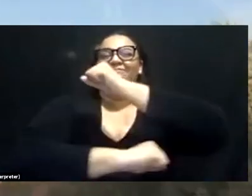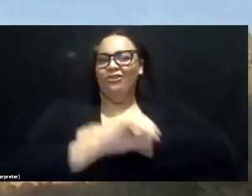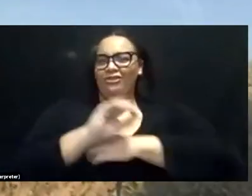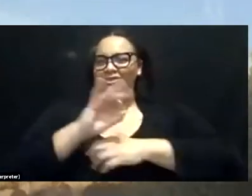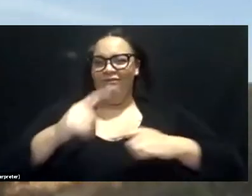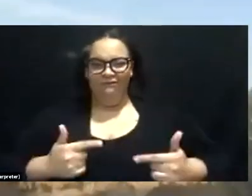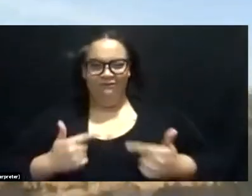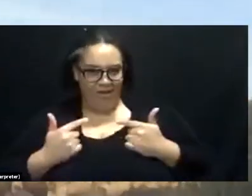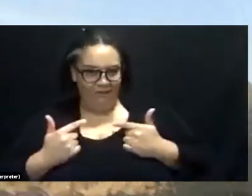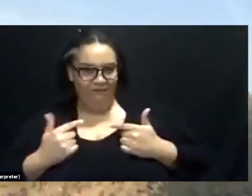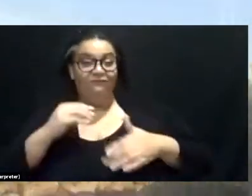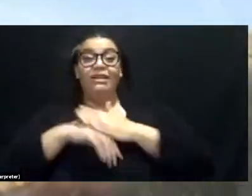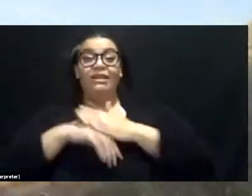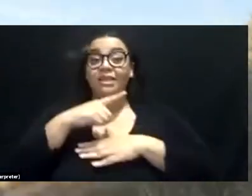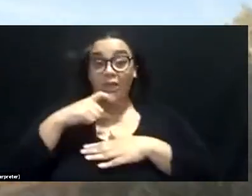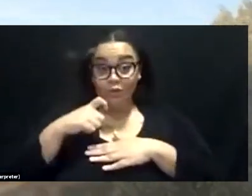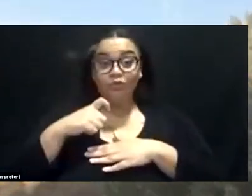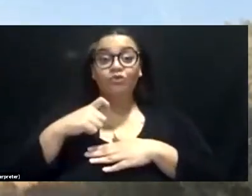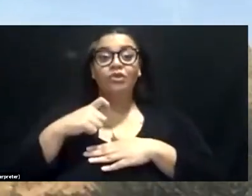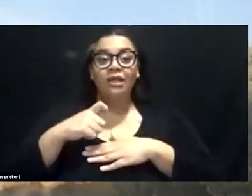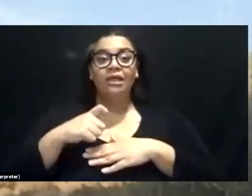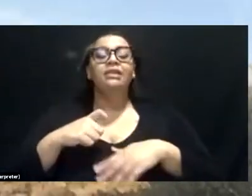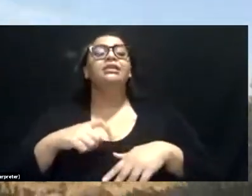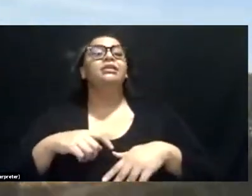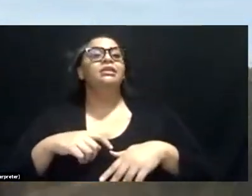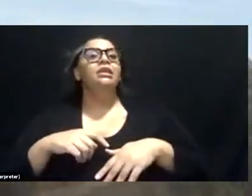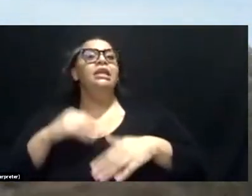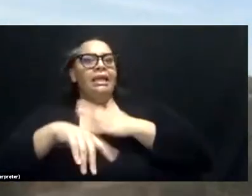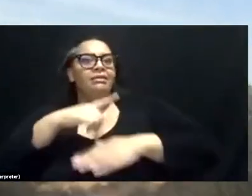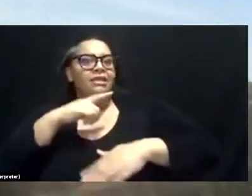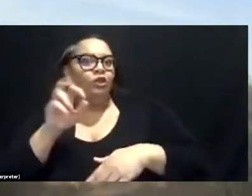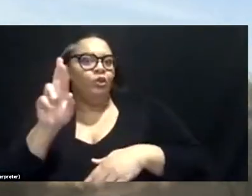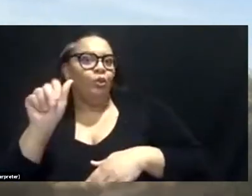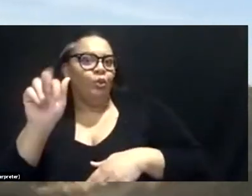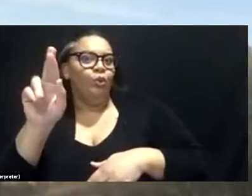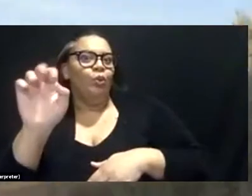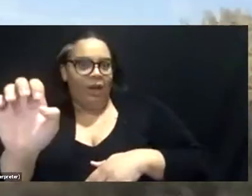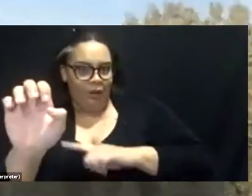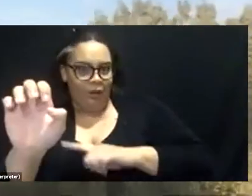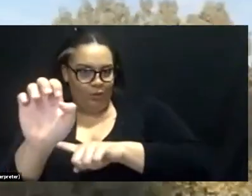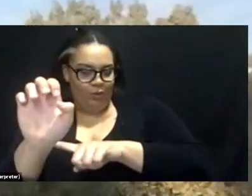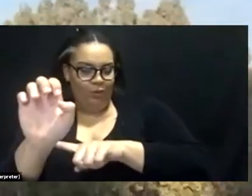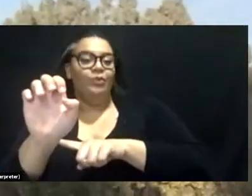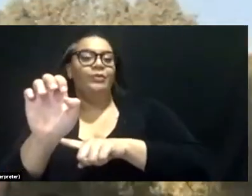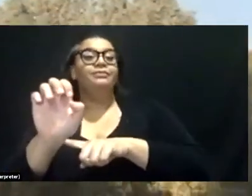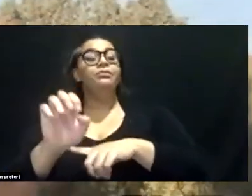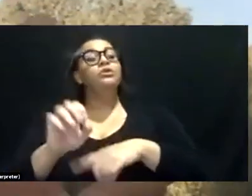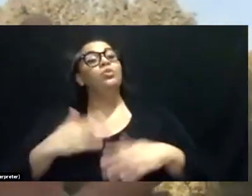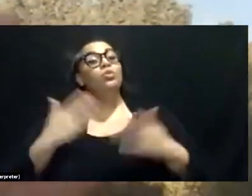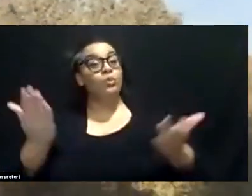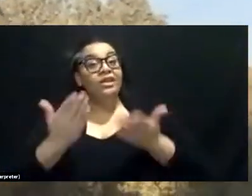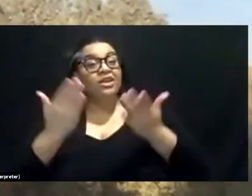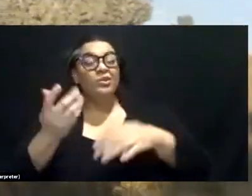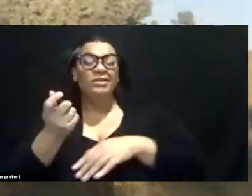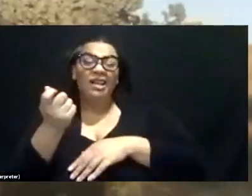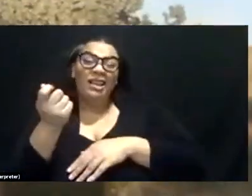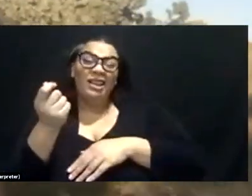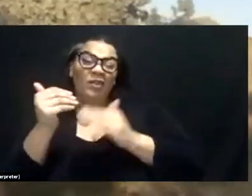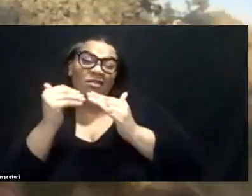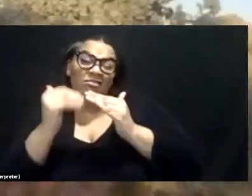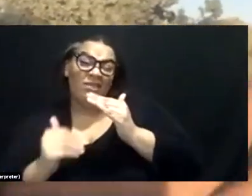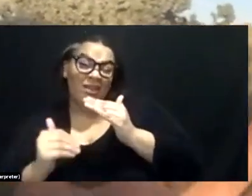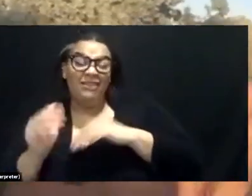deserts, it's a rare thing. So here in the Mojave Desert, we get a little less usually than five inches